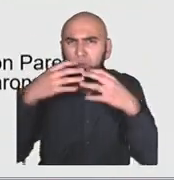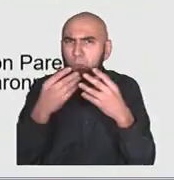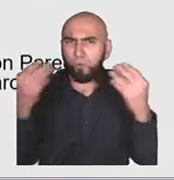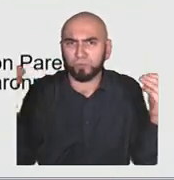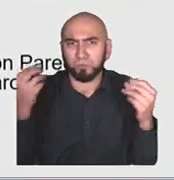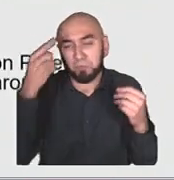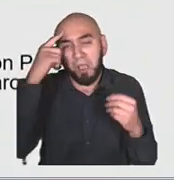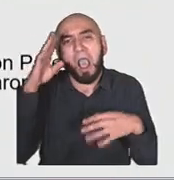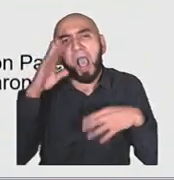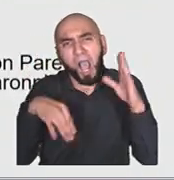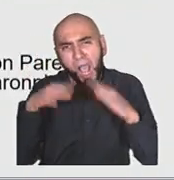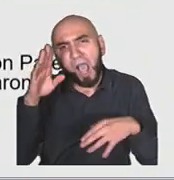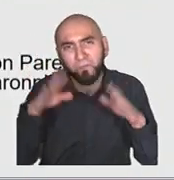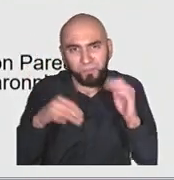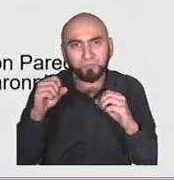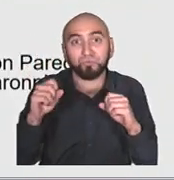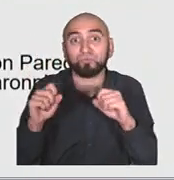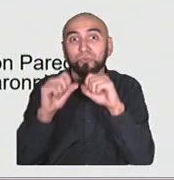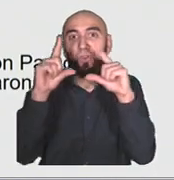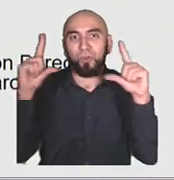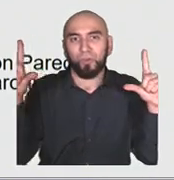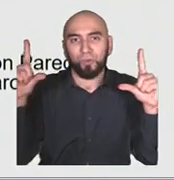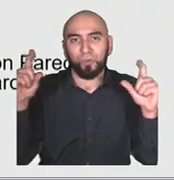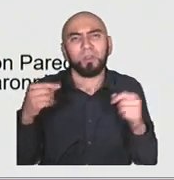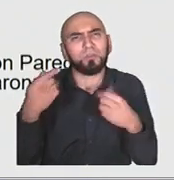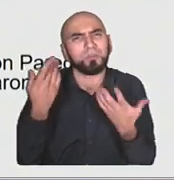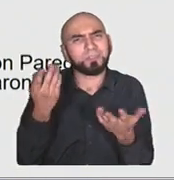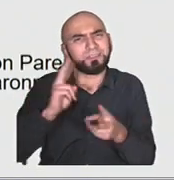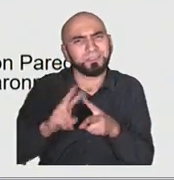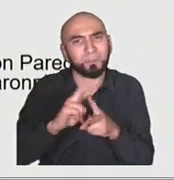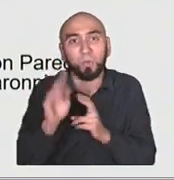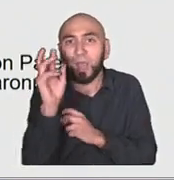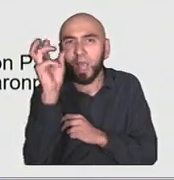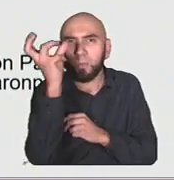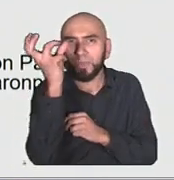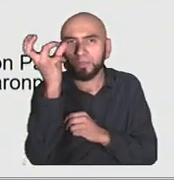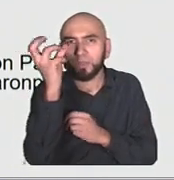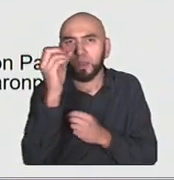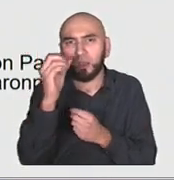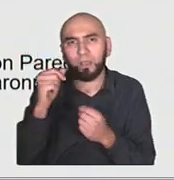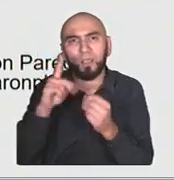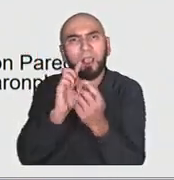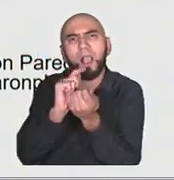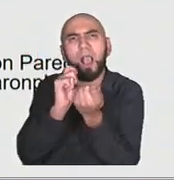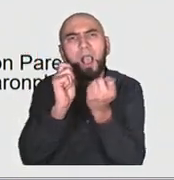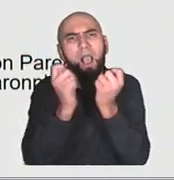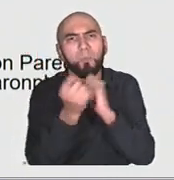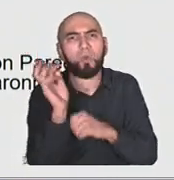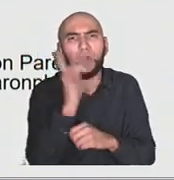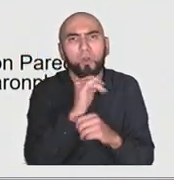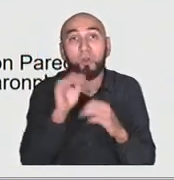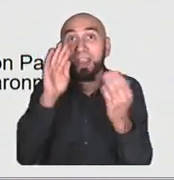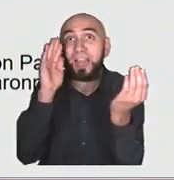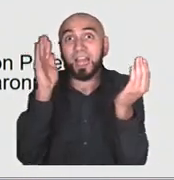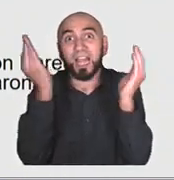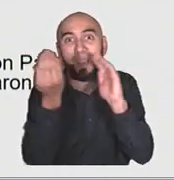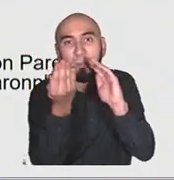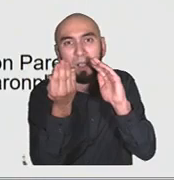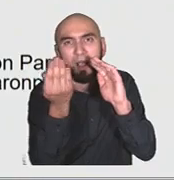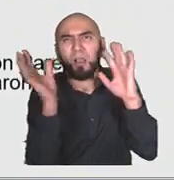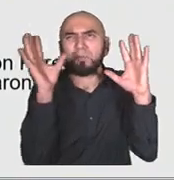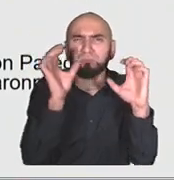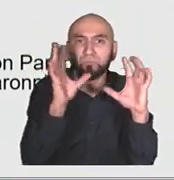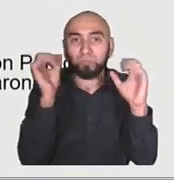made this light bulb that changes color based on what the weather will be for the day. So, instead of these very